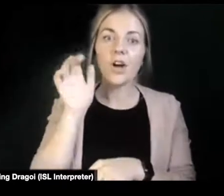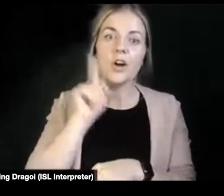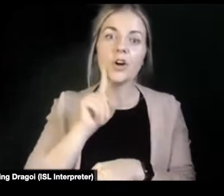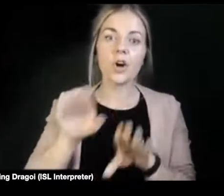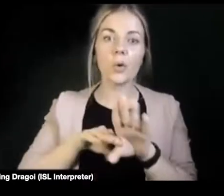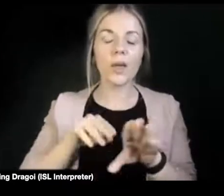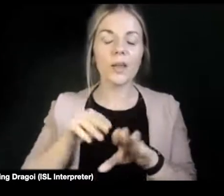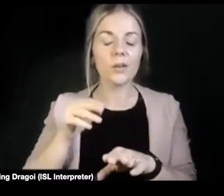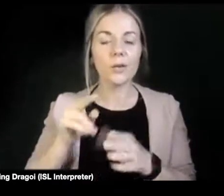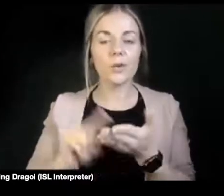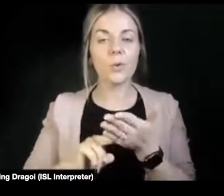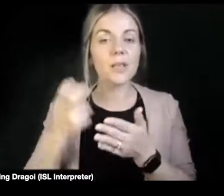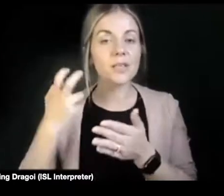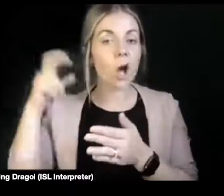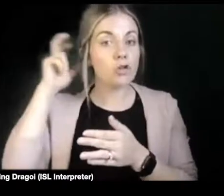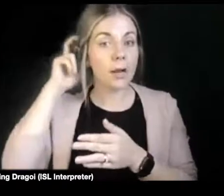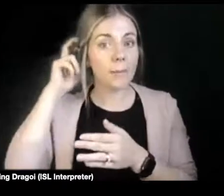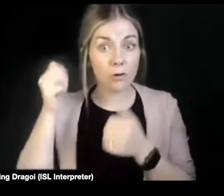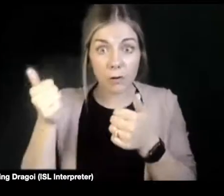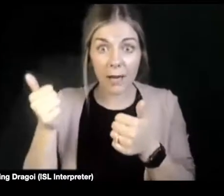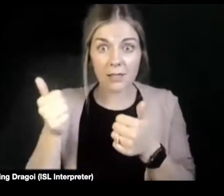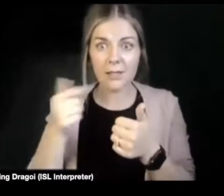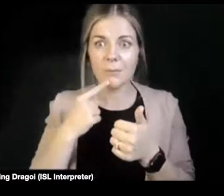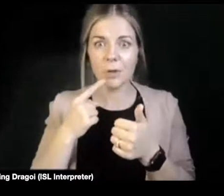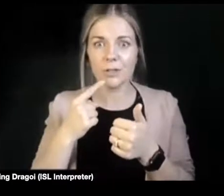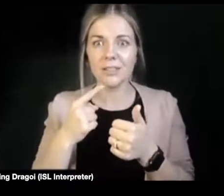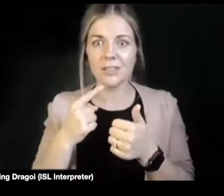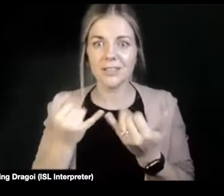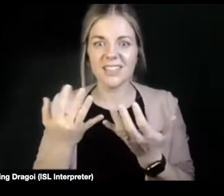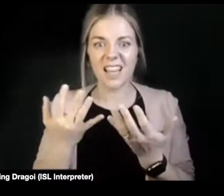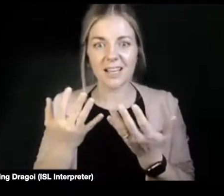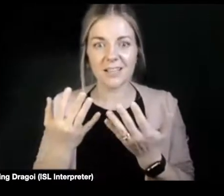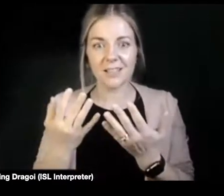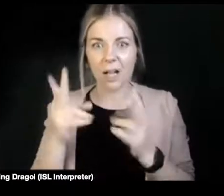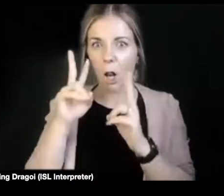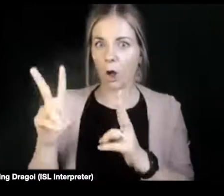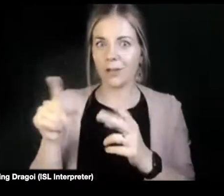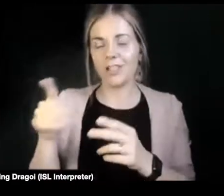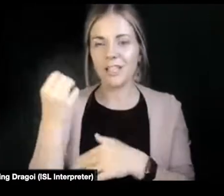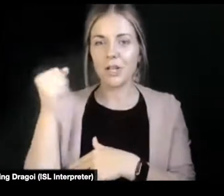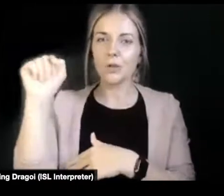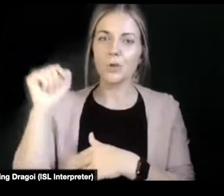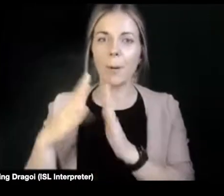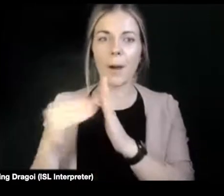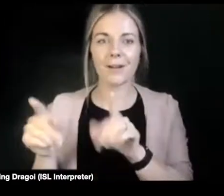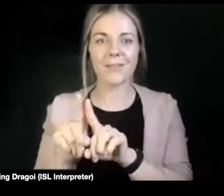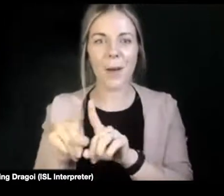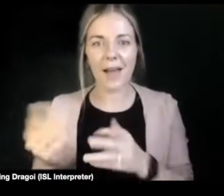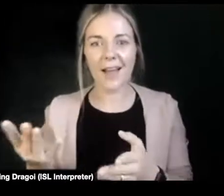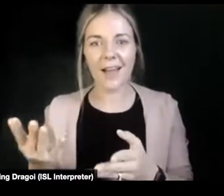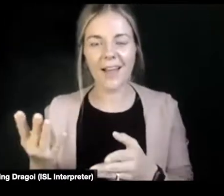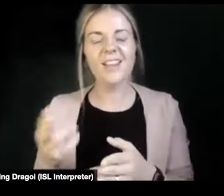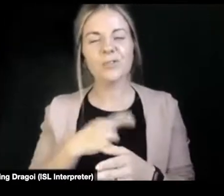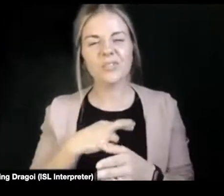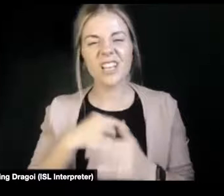That's great. It's really great. But just look at everybody. She's a supermodel, you know, so it's that real like lack of